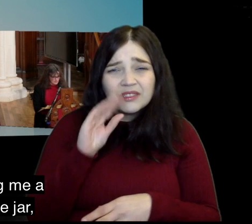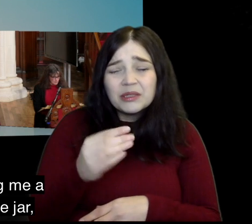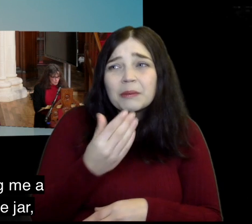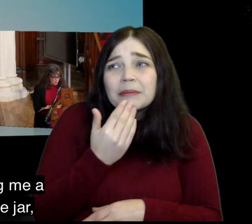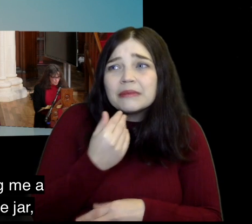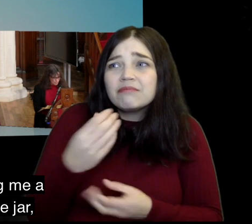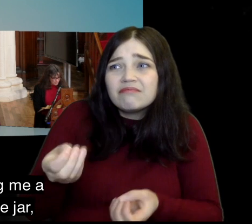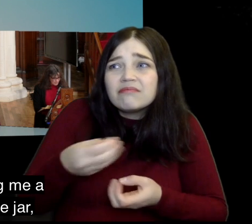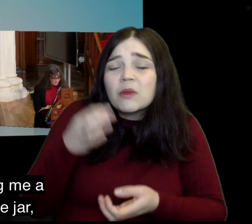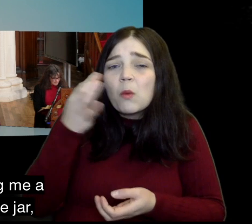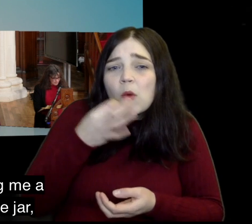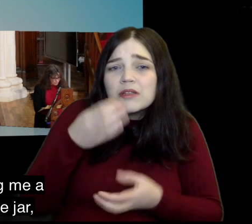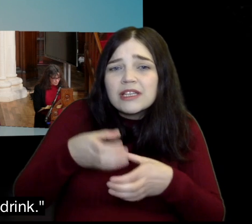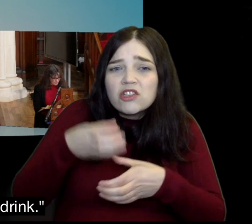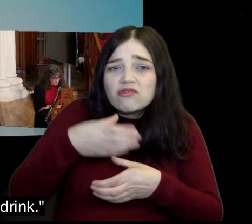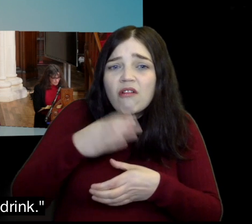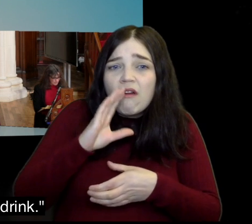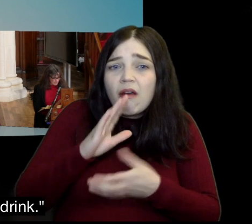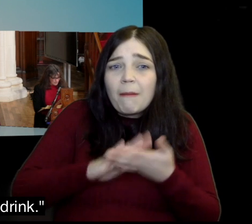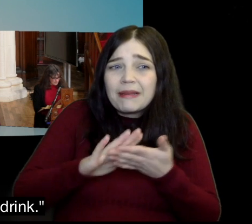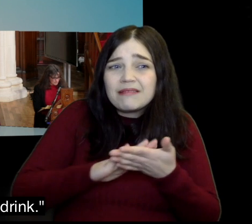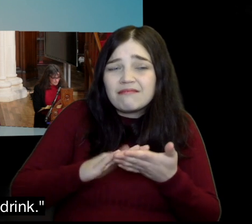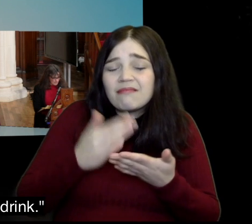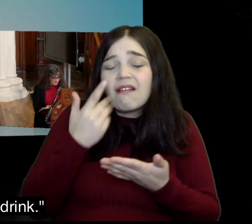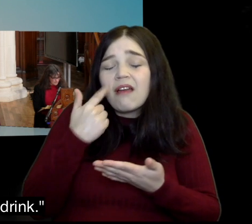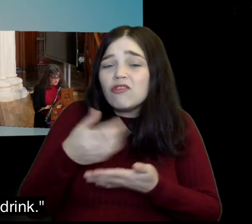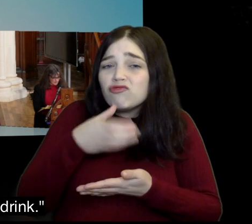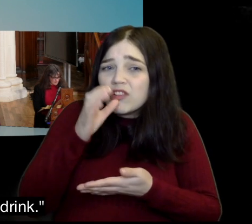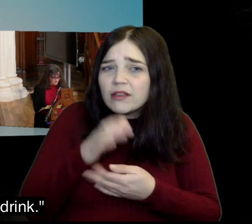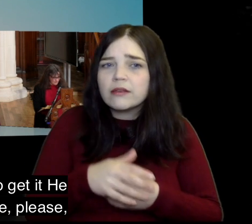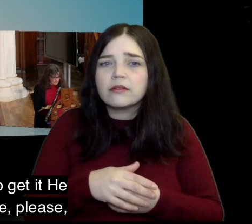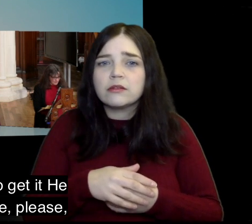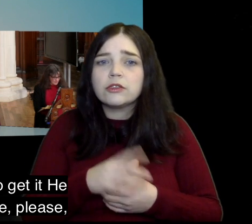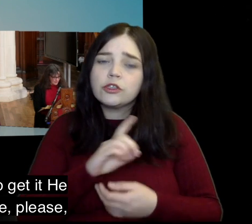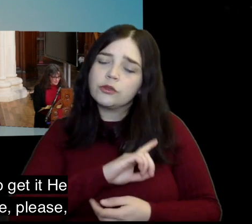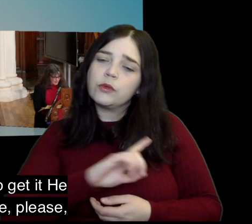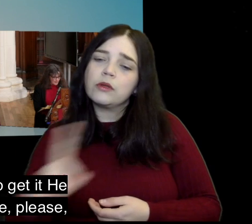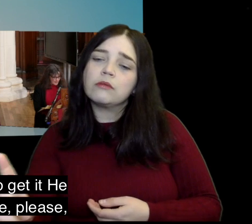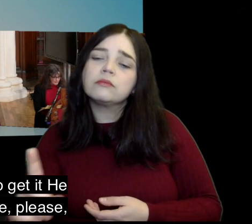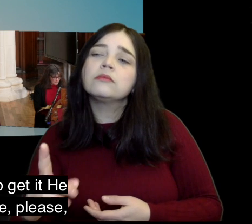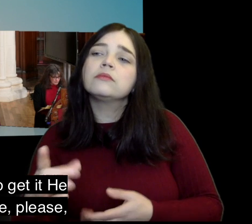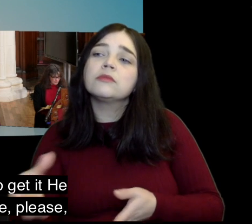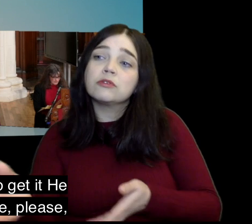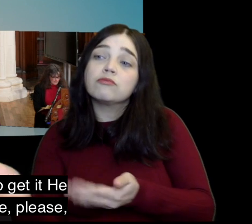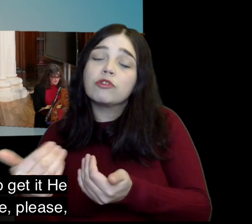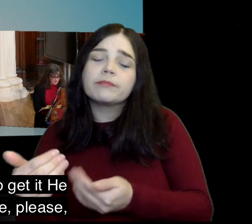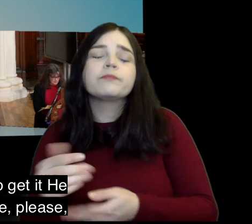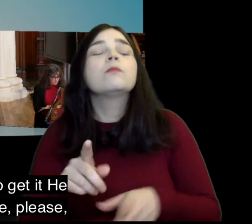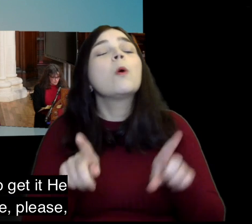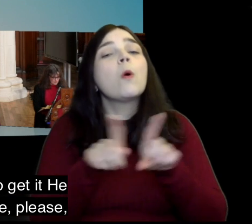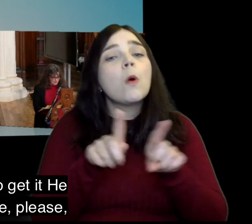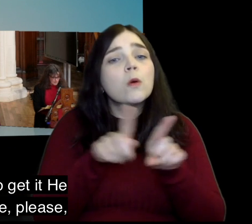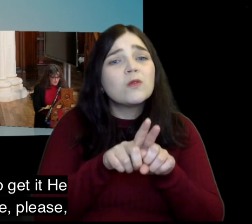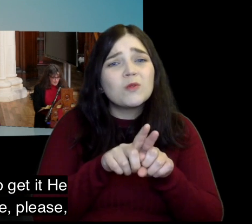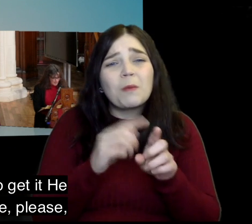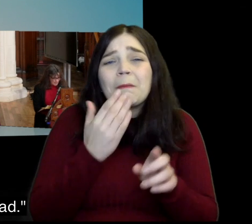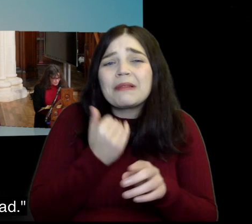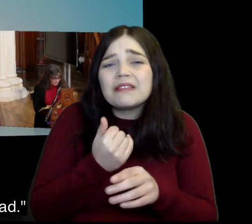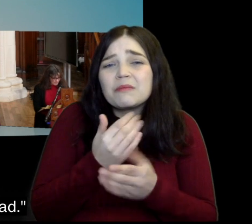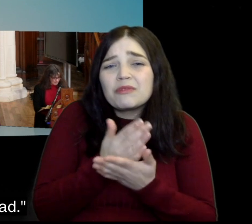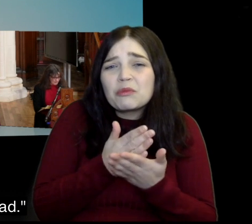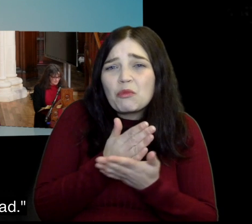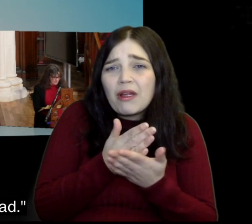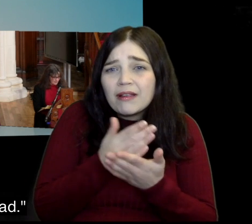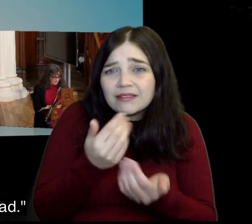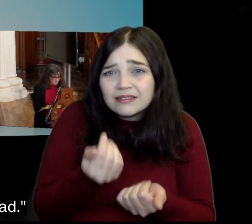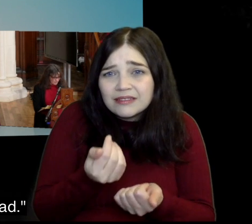asked Would you bring me a little water in the jar so I may have a drink As she was going to get it he called And